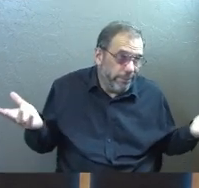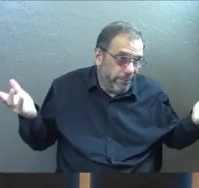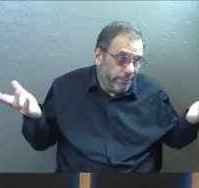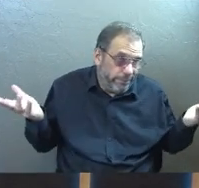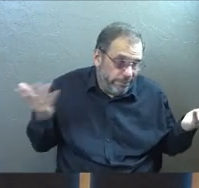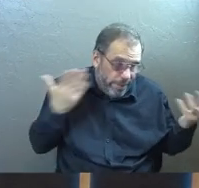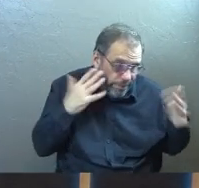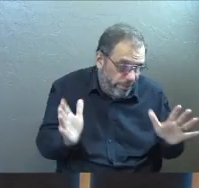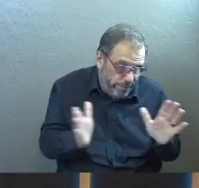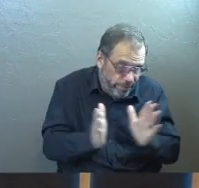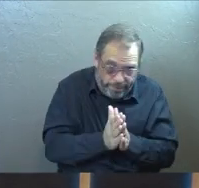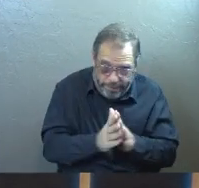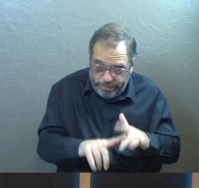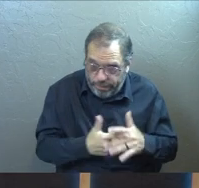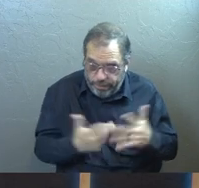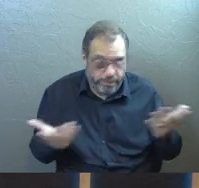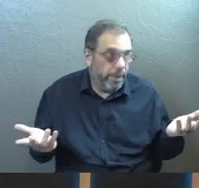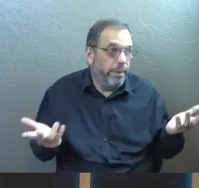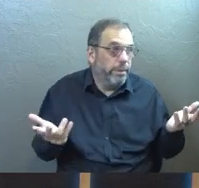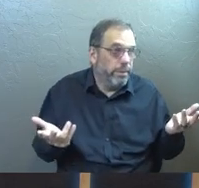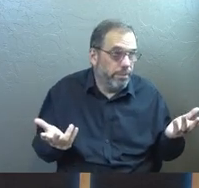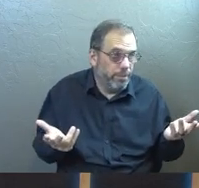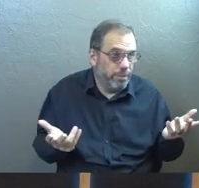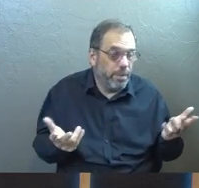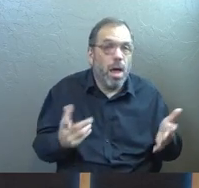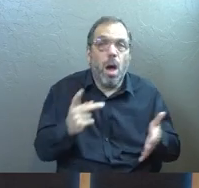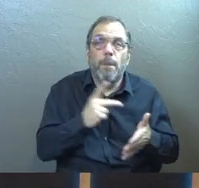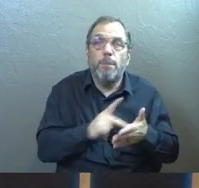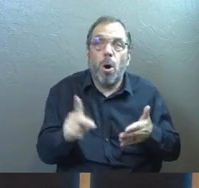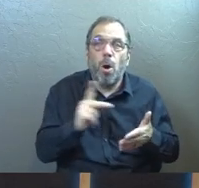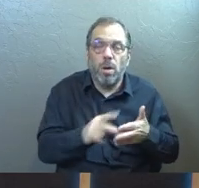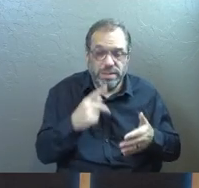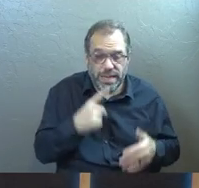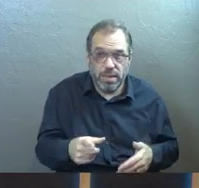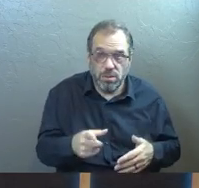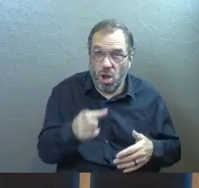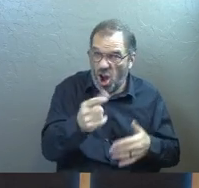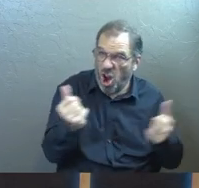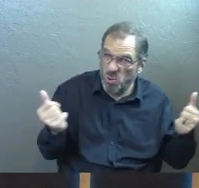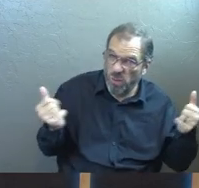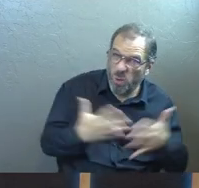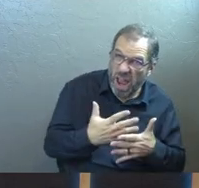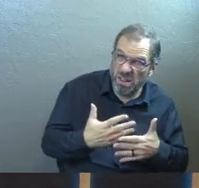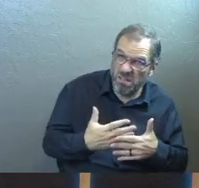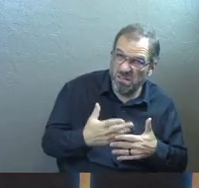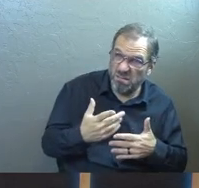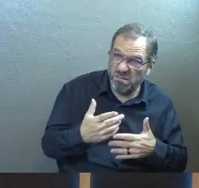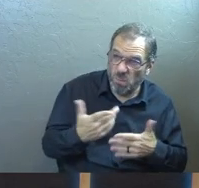I have no idea where to start. Here's Paul's answer. Are you afraid of anything?